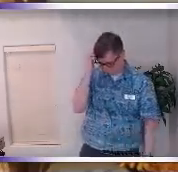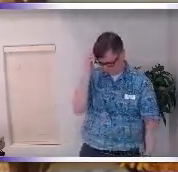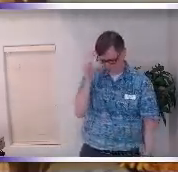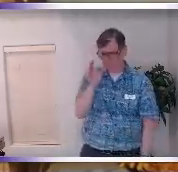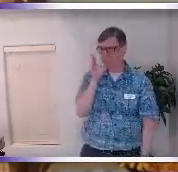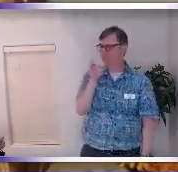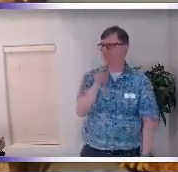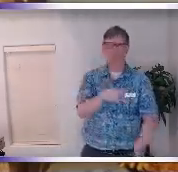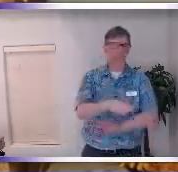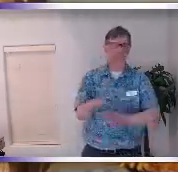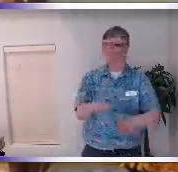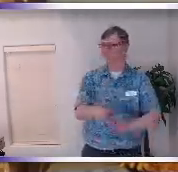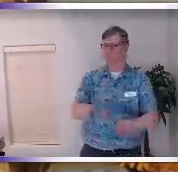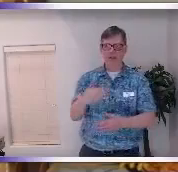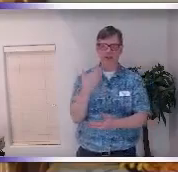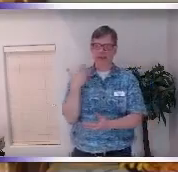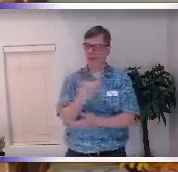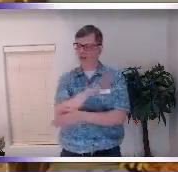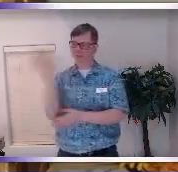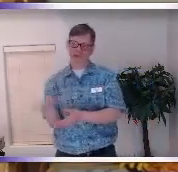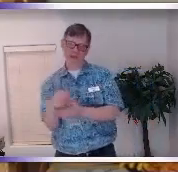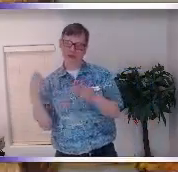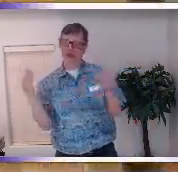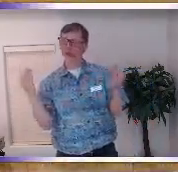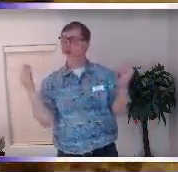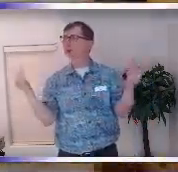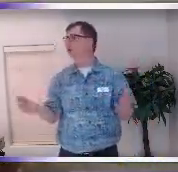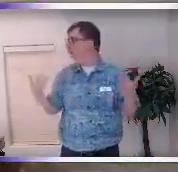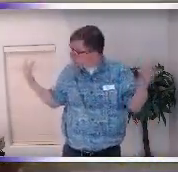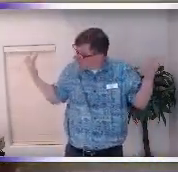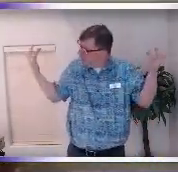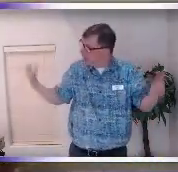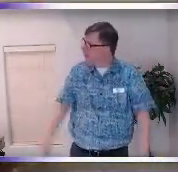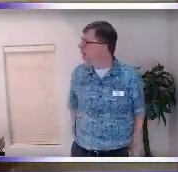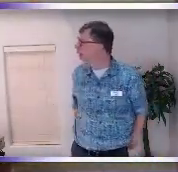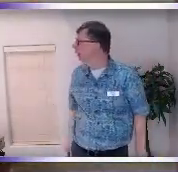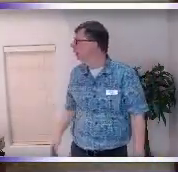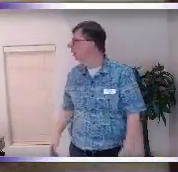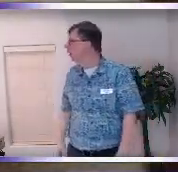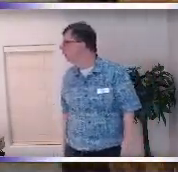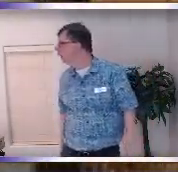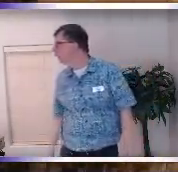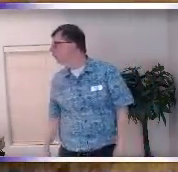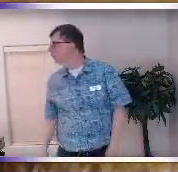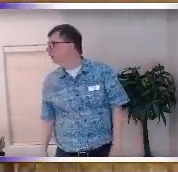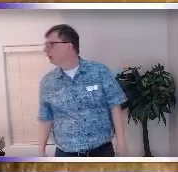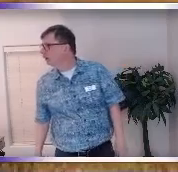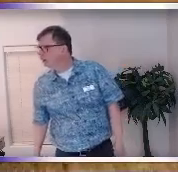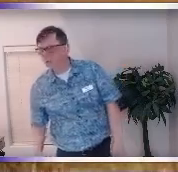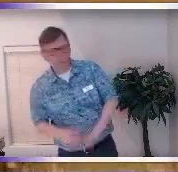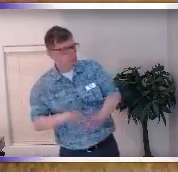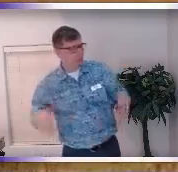mom they don't do that anymore and she's like what you know my mom's from Newfoundland get out of here now what